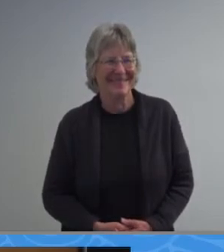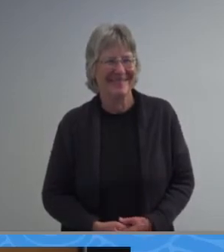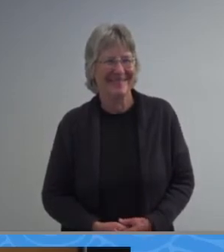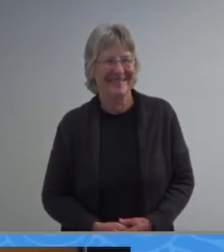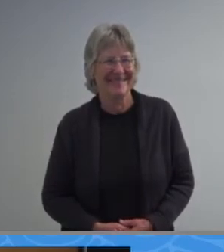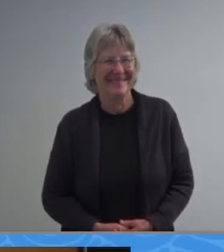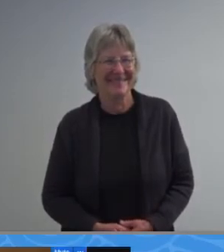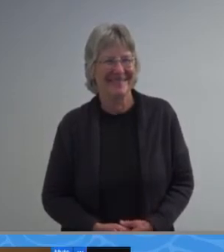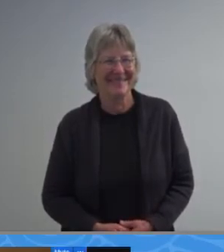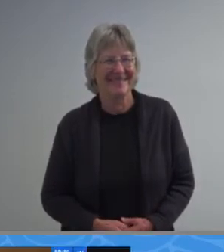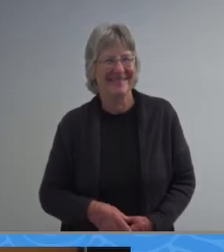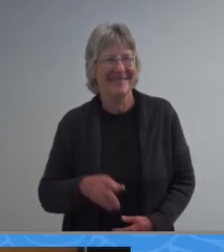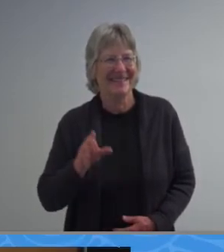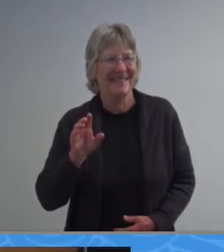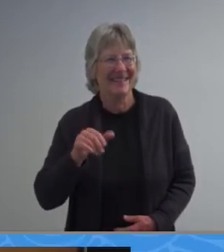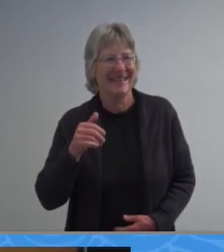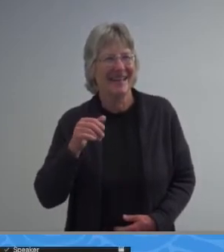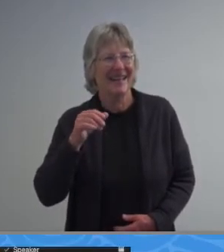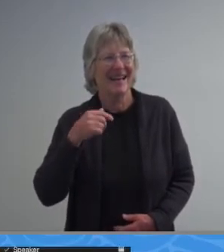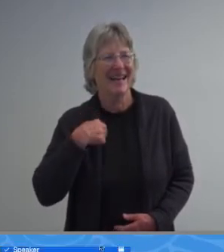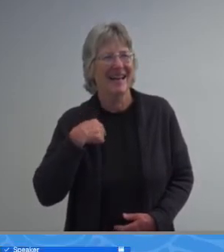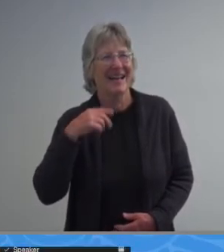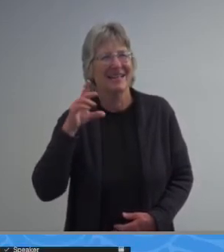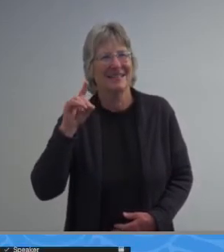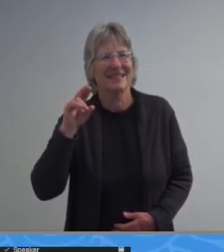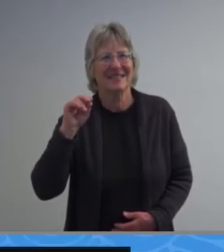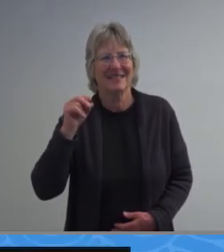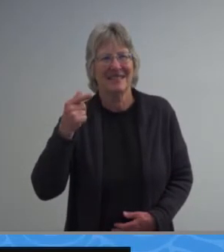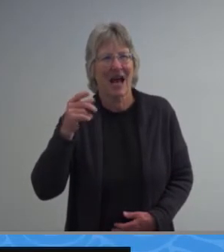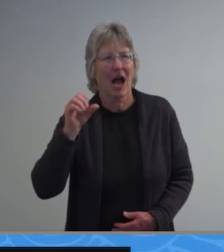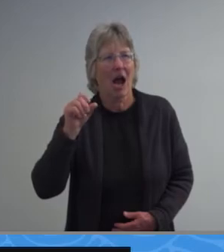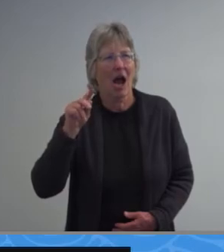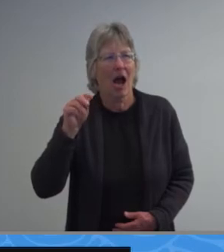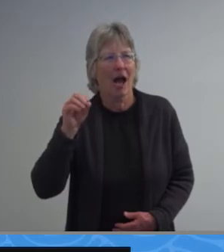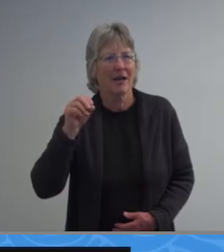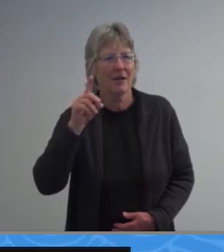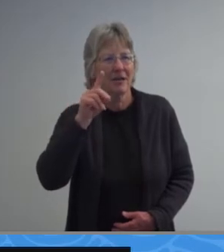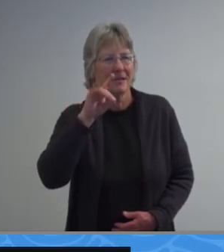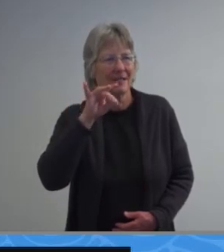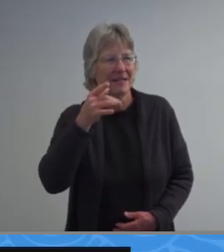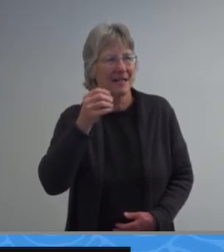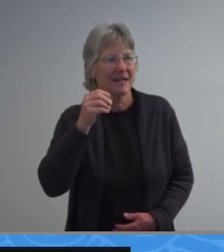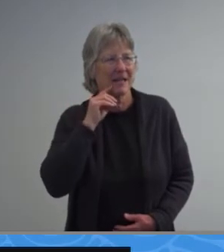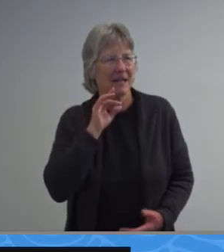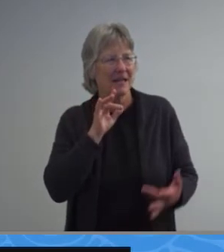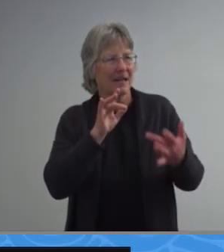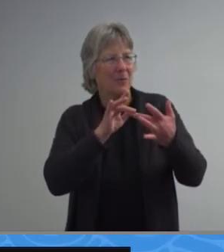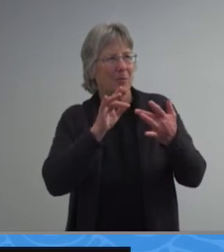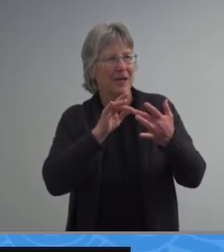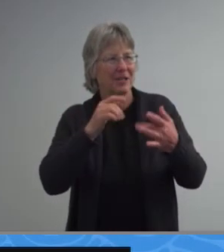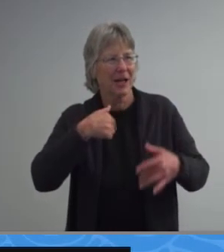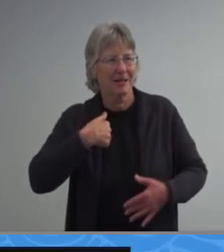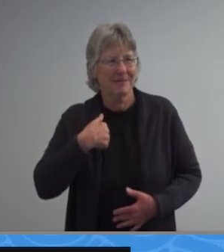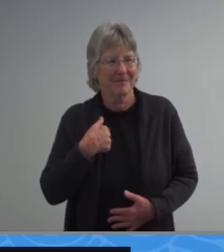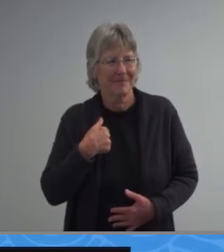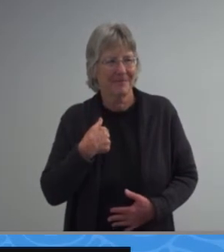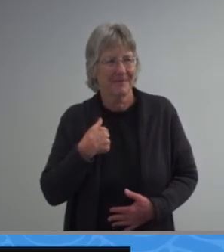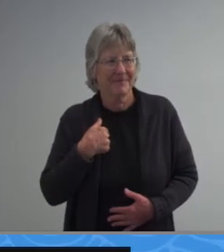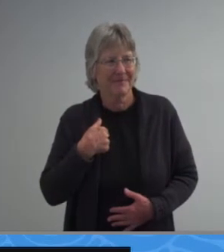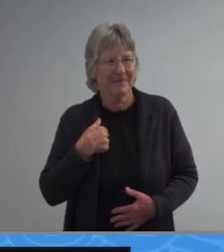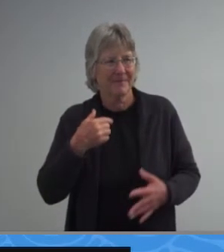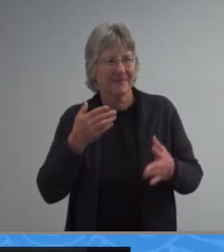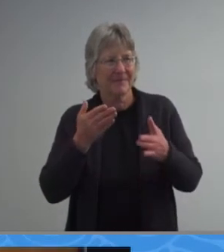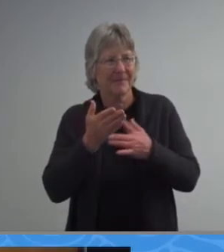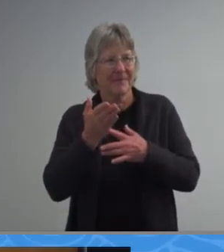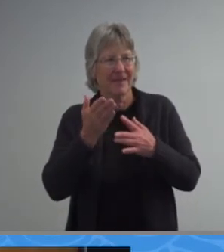and and diego i i this is doug otto um uh reach out to me uh through the